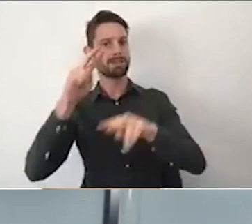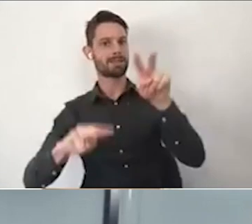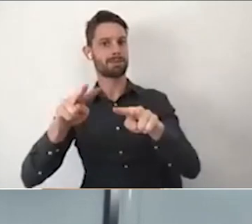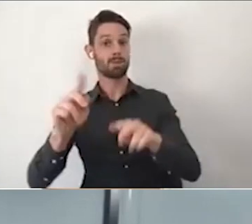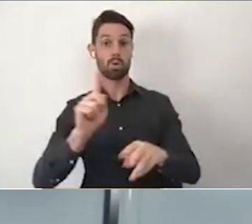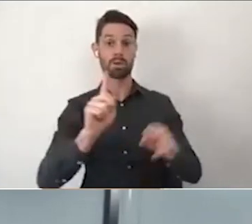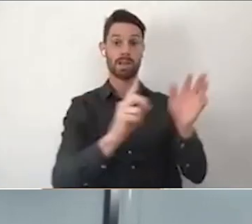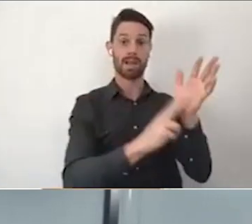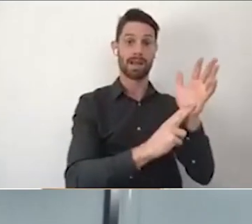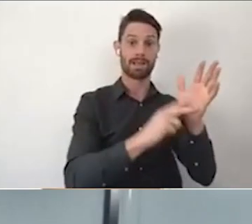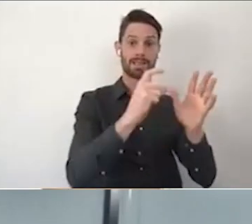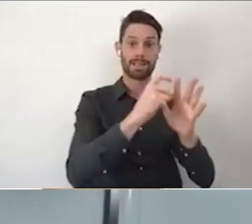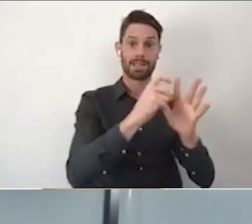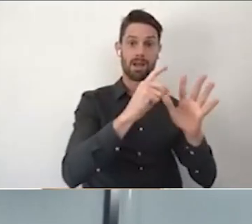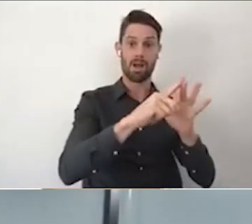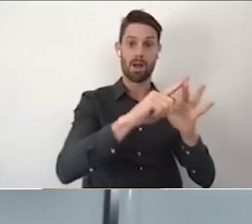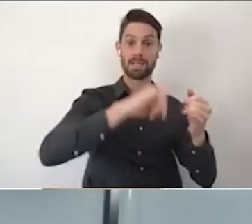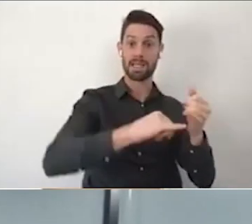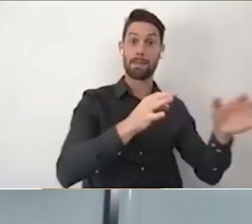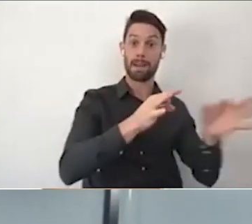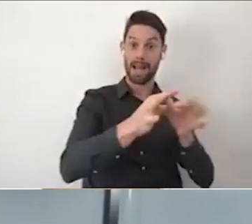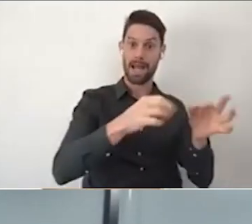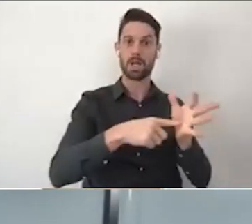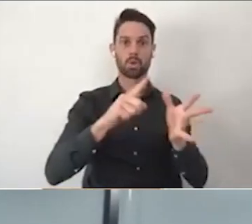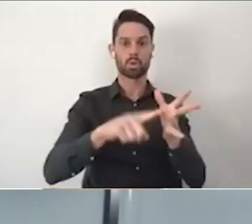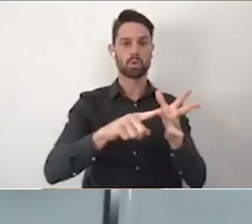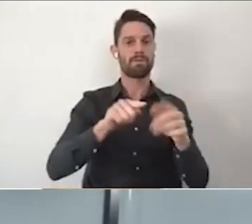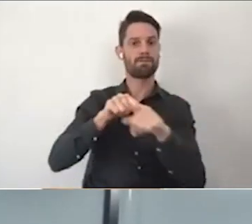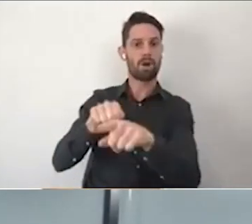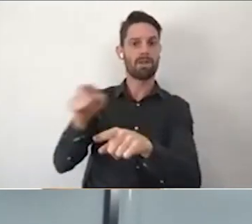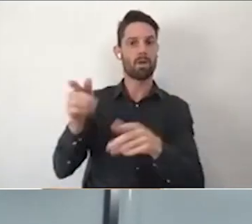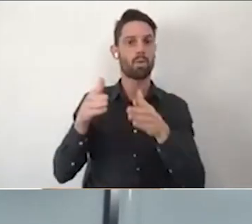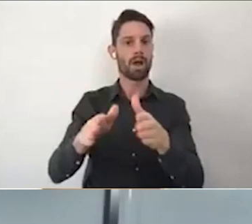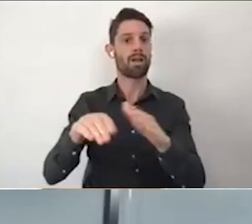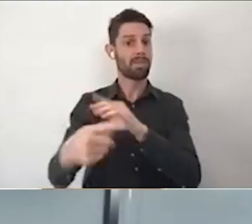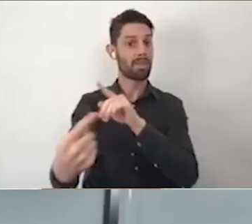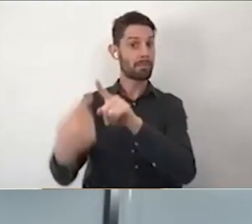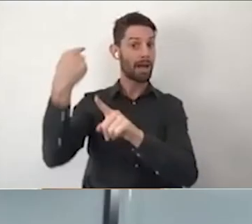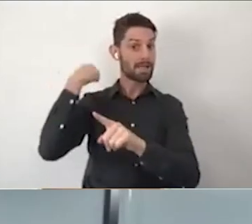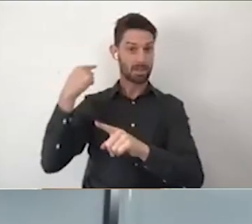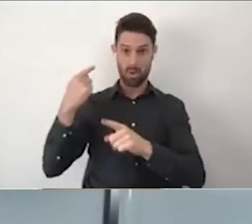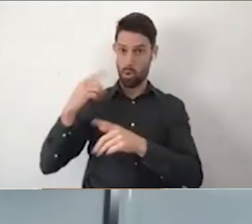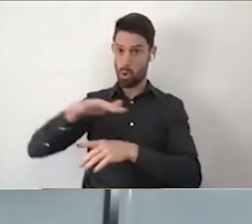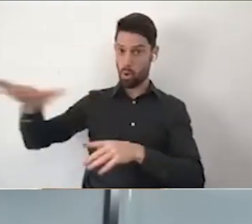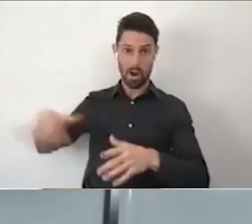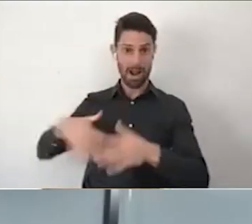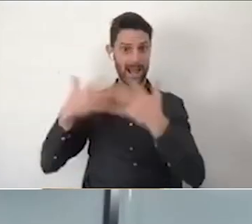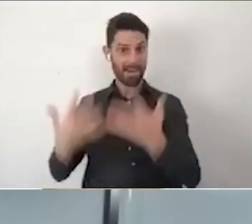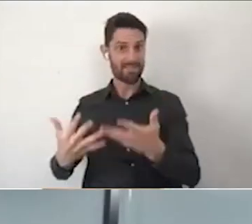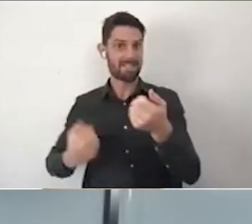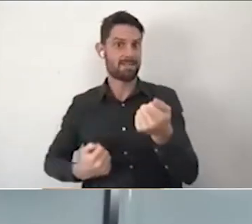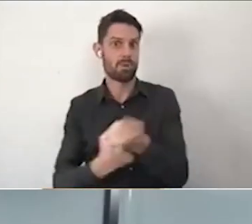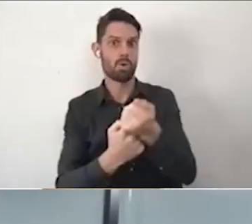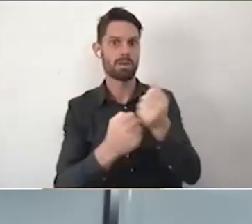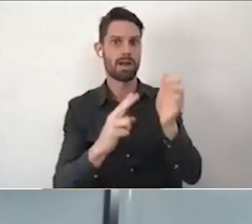insurance scheme, which to date has had bipartisan and community support. Thank you to the 43